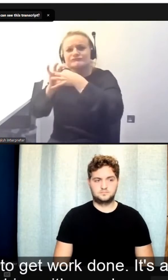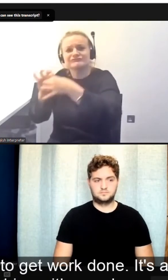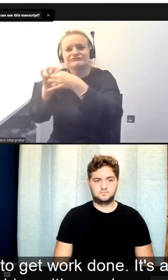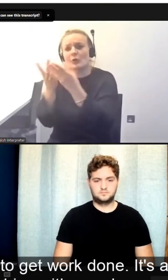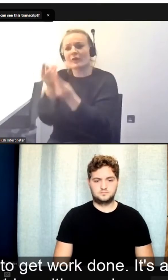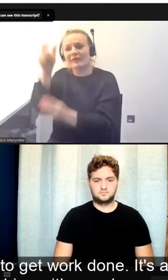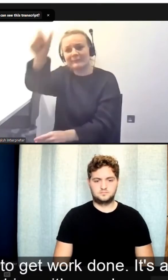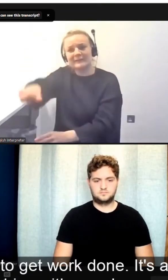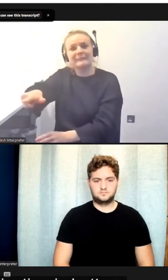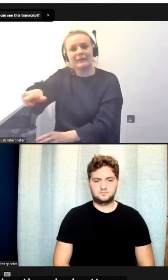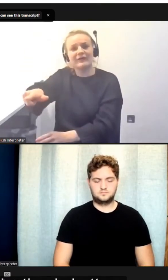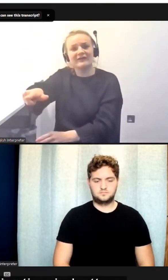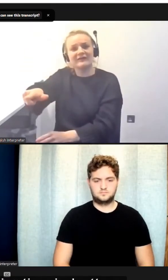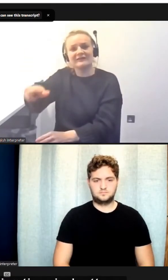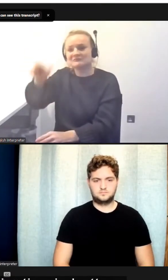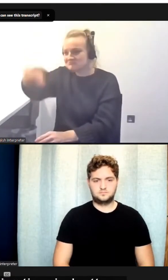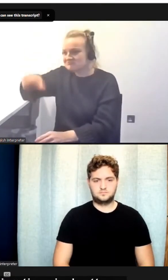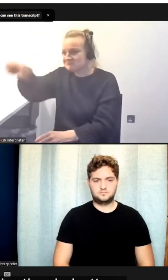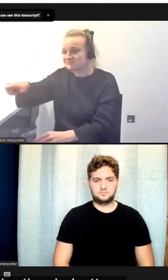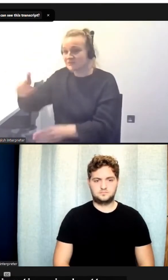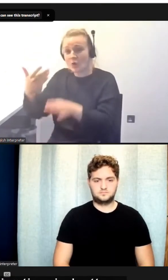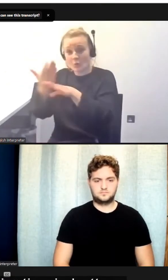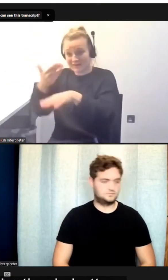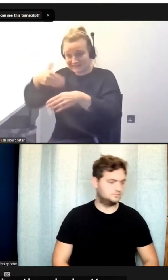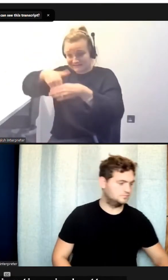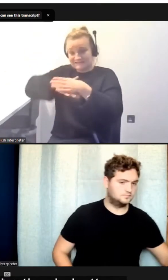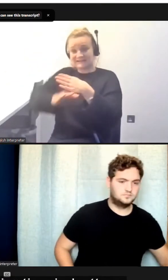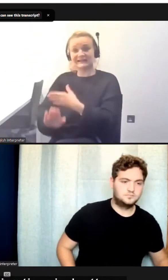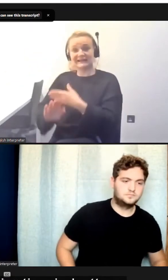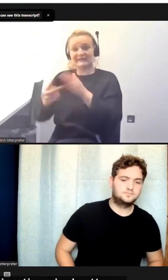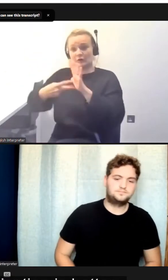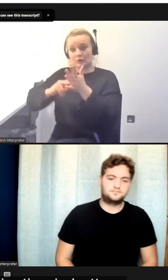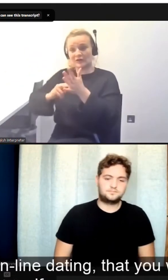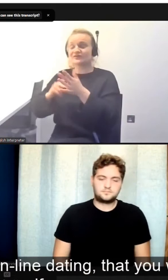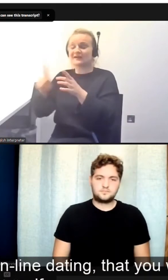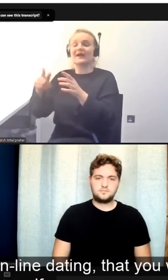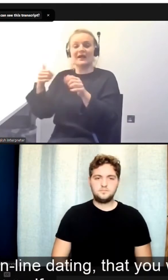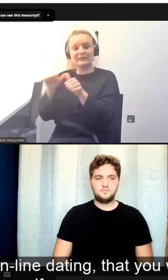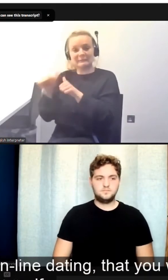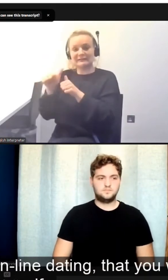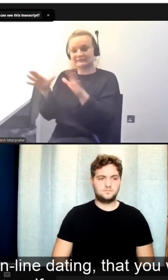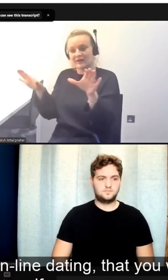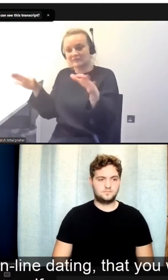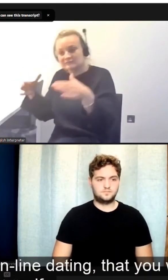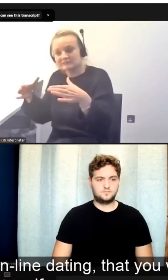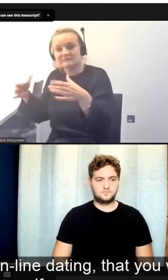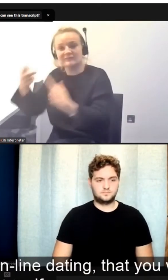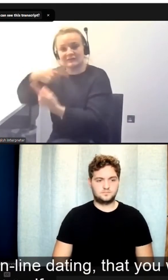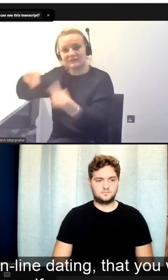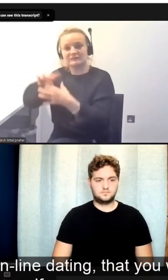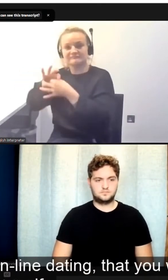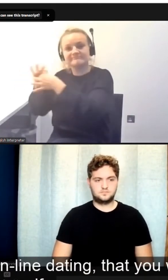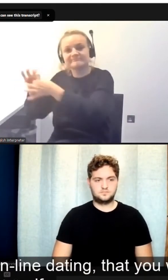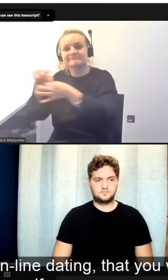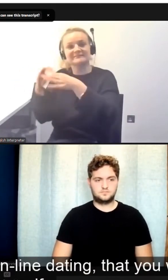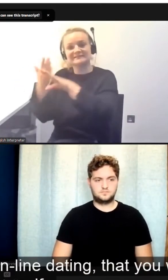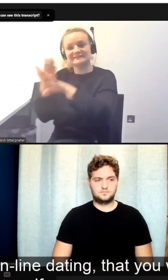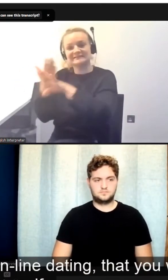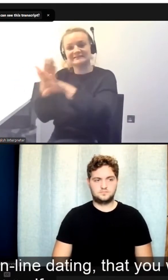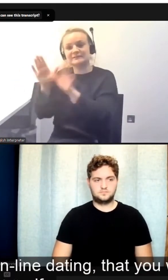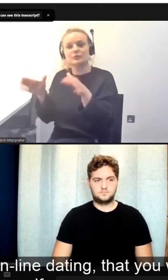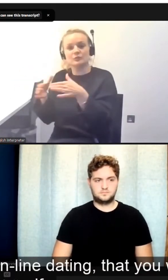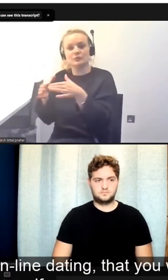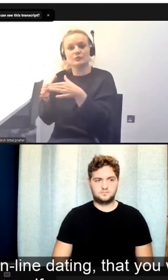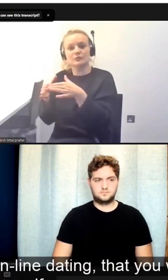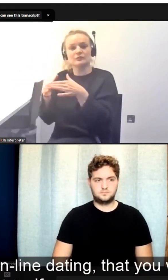with people. So working in the organization is better. And I don't know if anybody's ever done here any